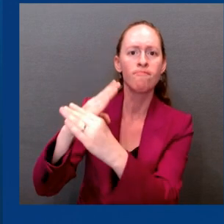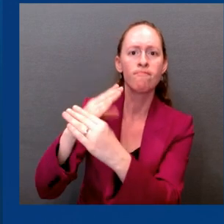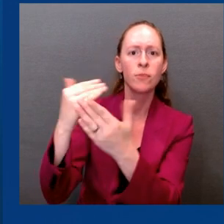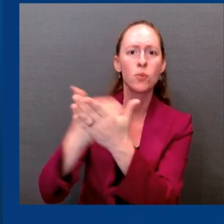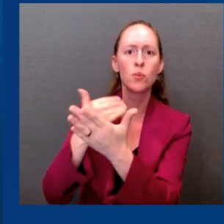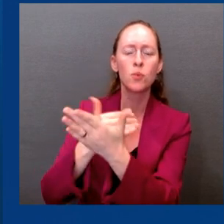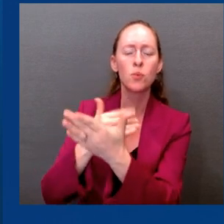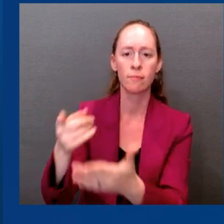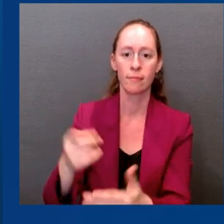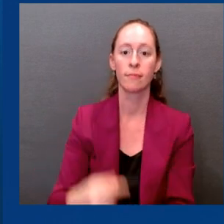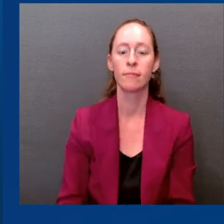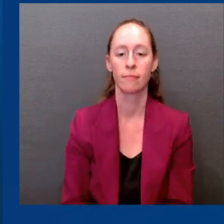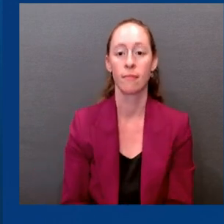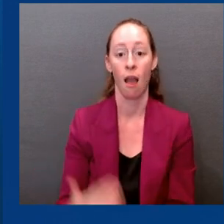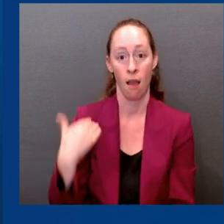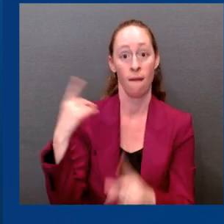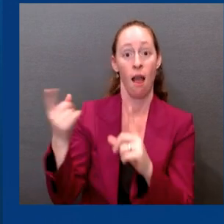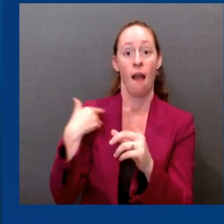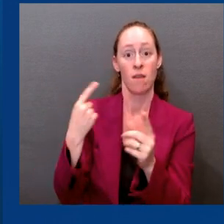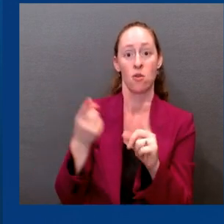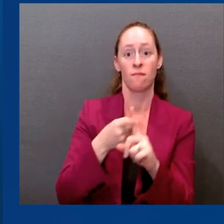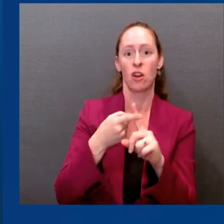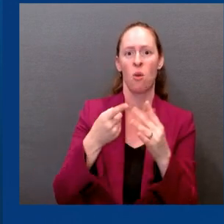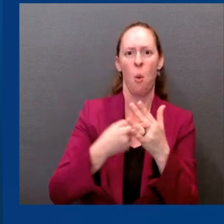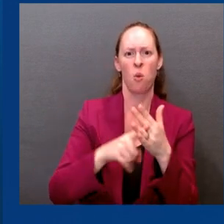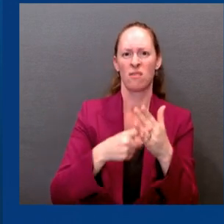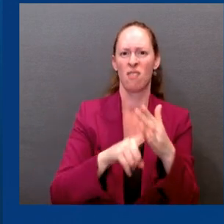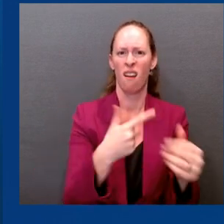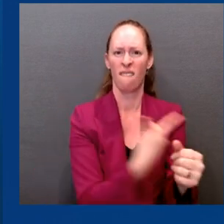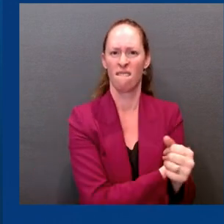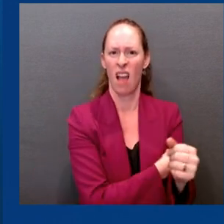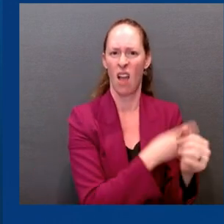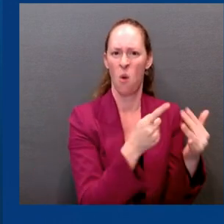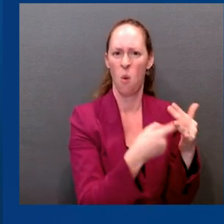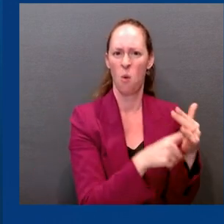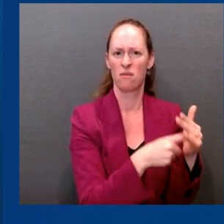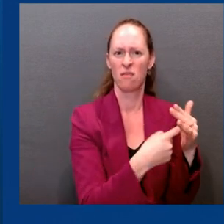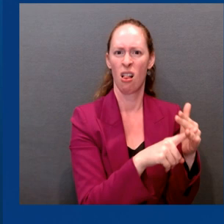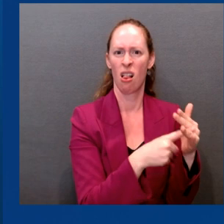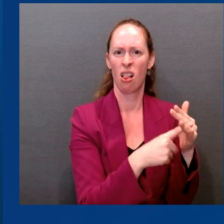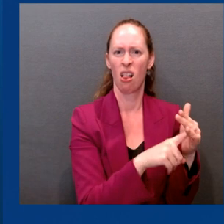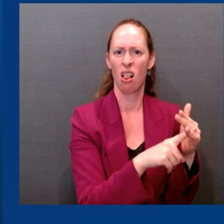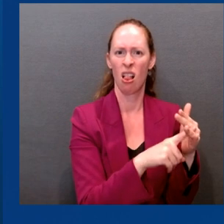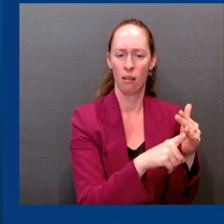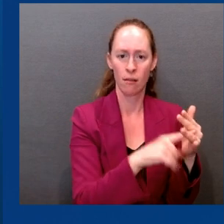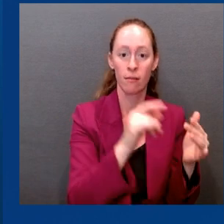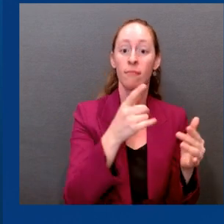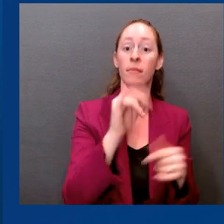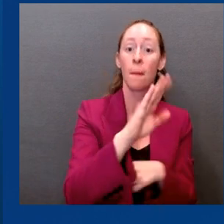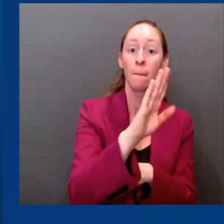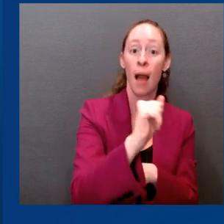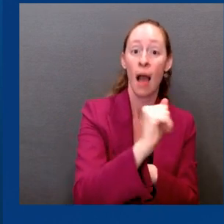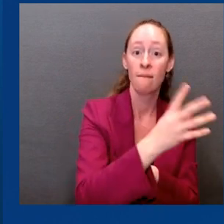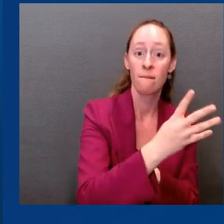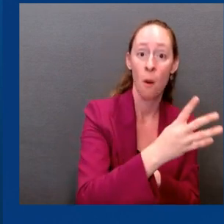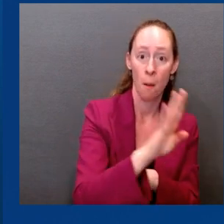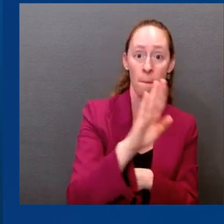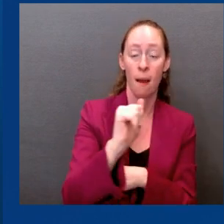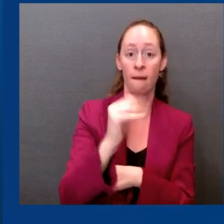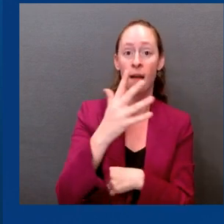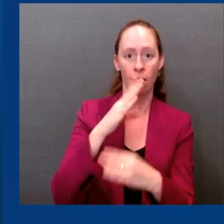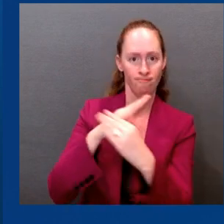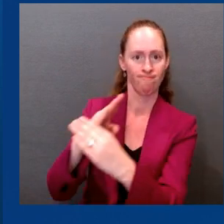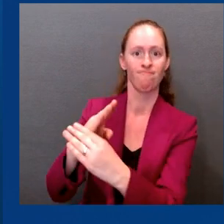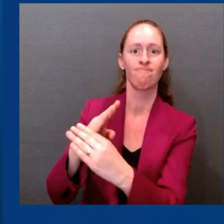protection against the BA-5 variant, as laboratory data suggests, but also that the laboratory data suggests it will